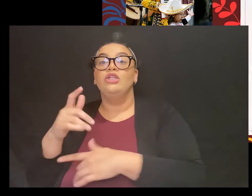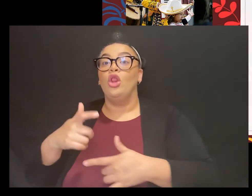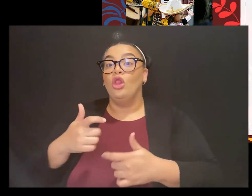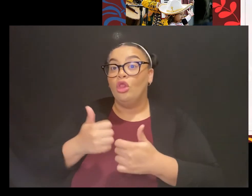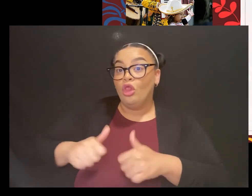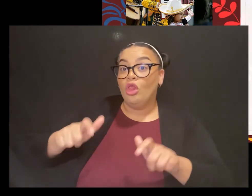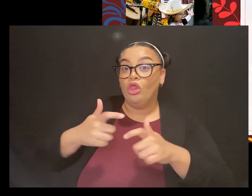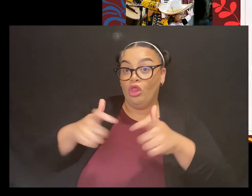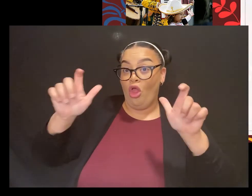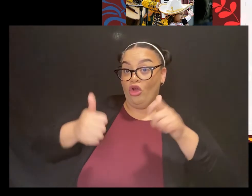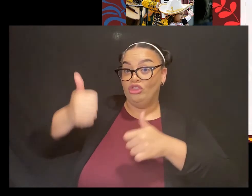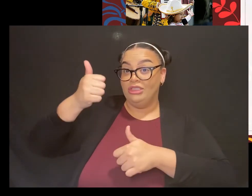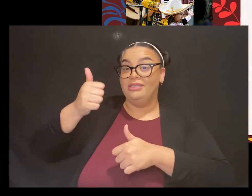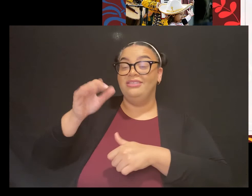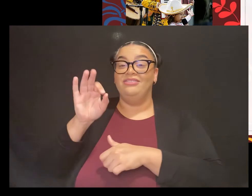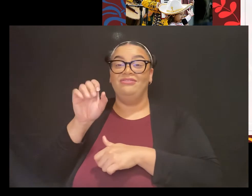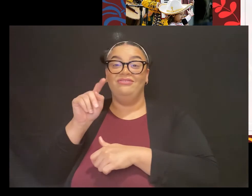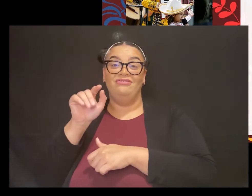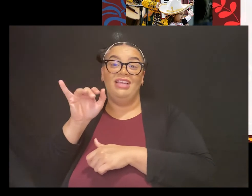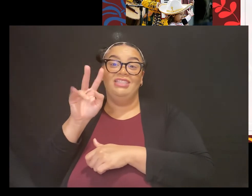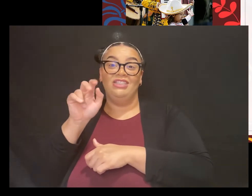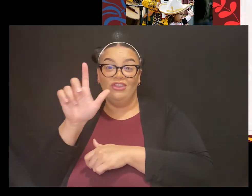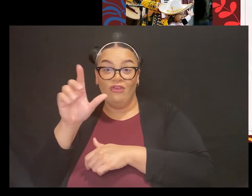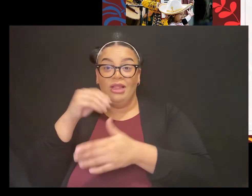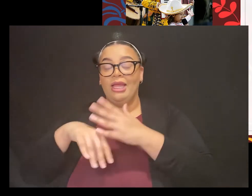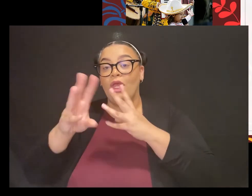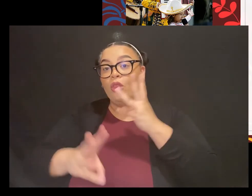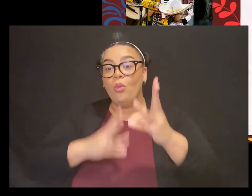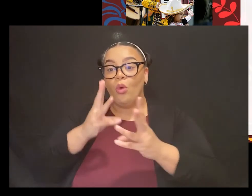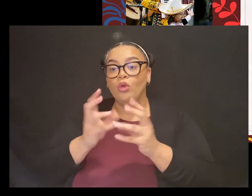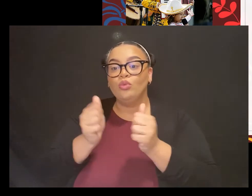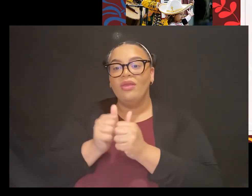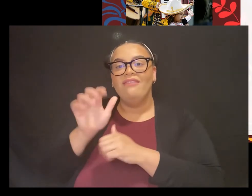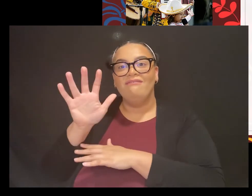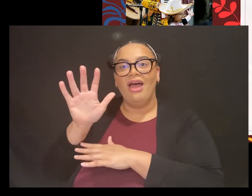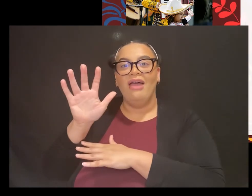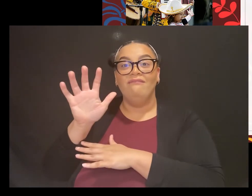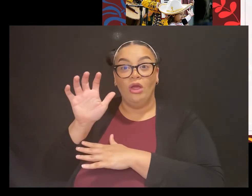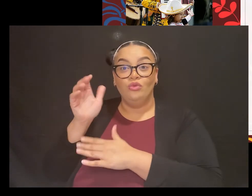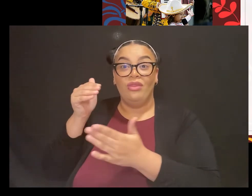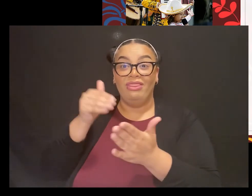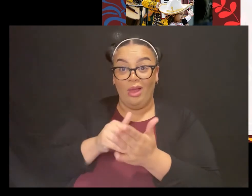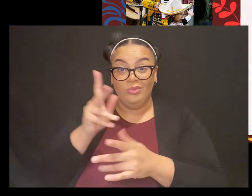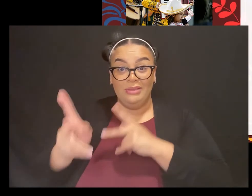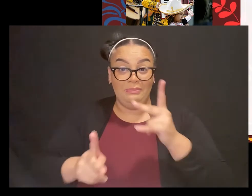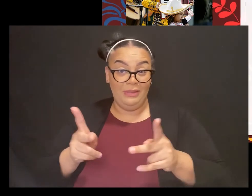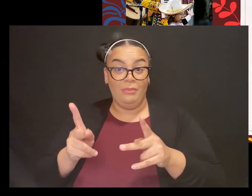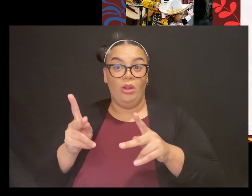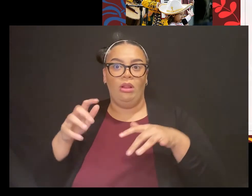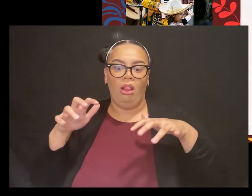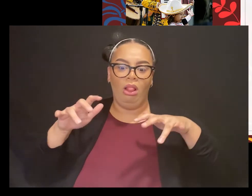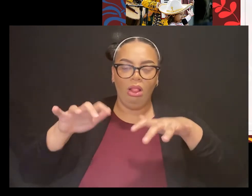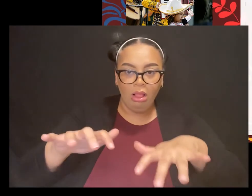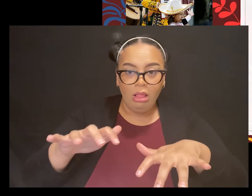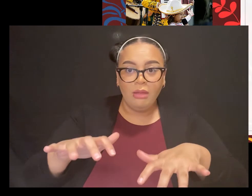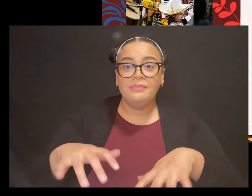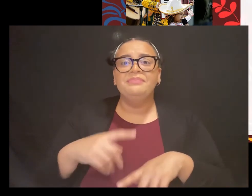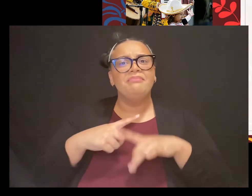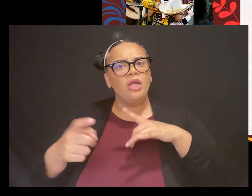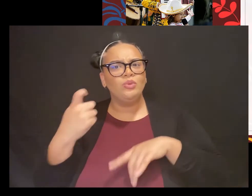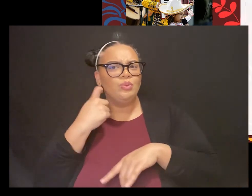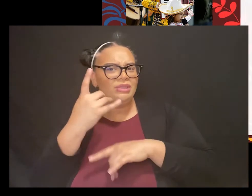attending in the 90s. In recent years, last five to 10 years, those numbers have been dropping